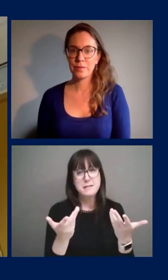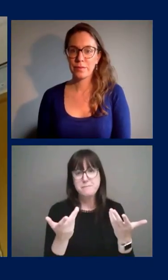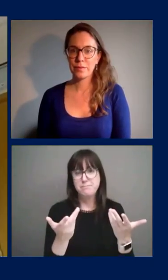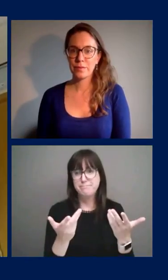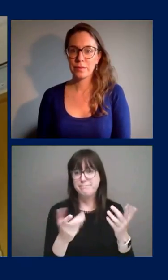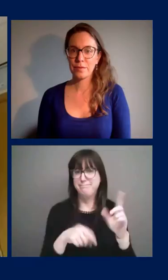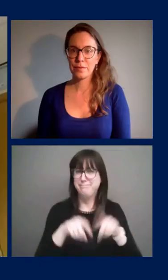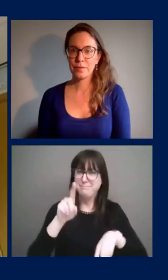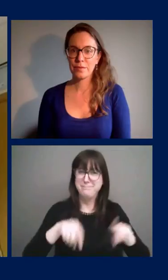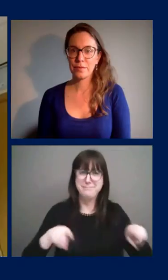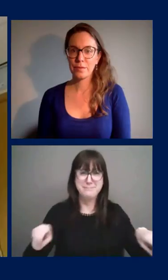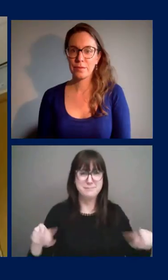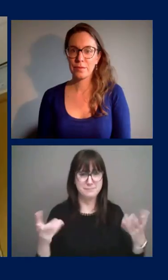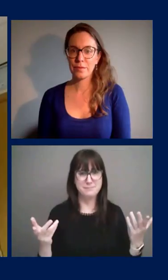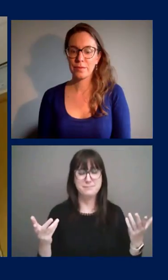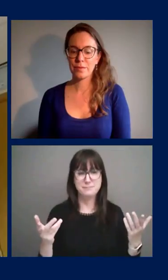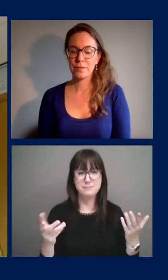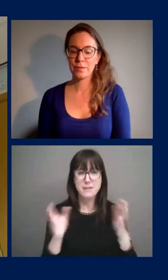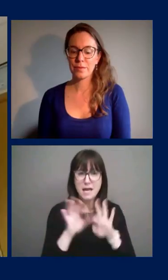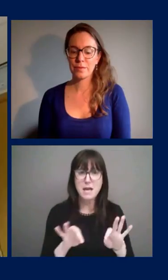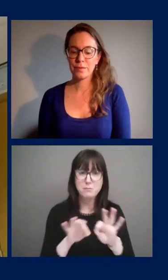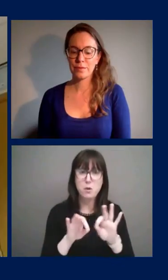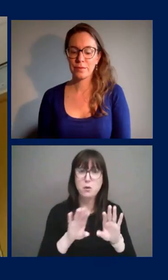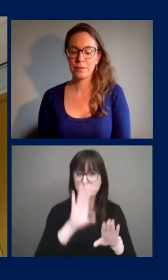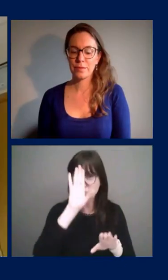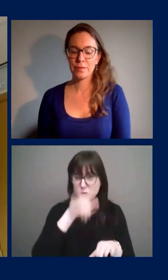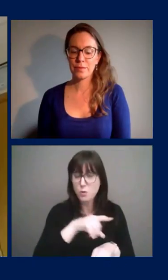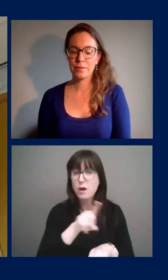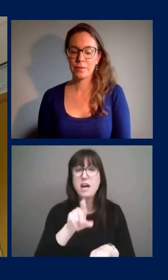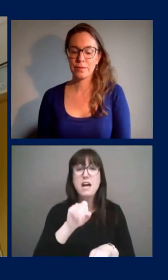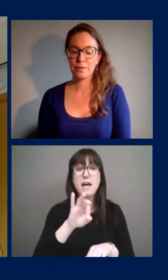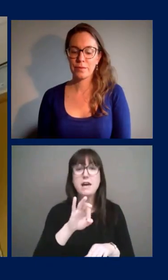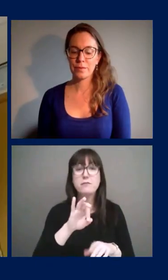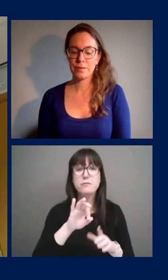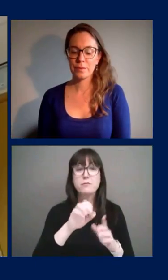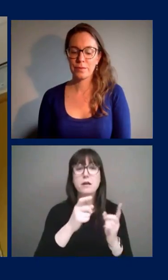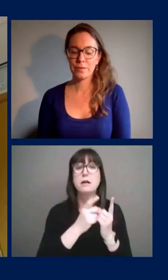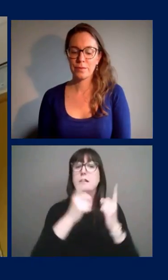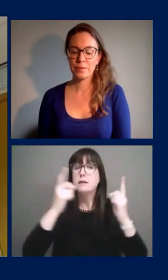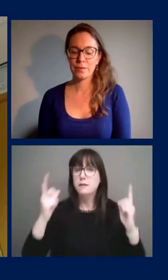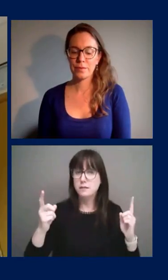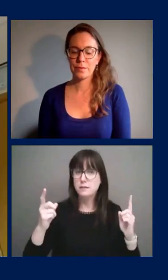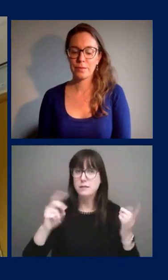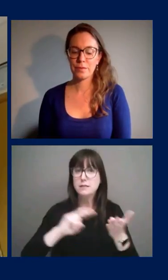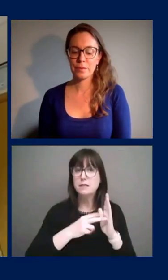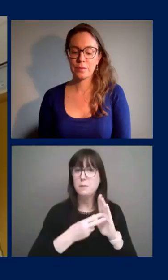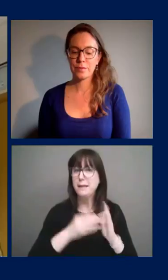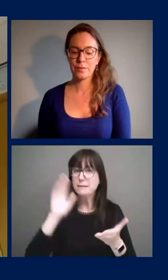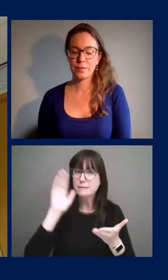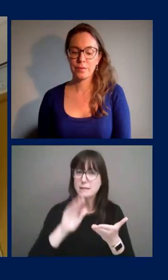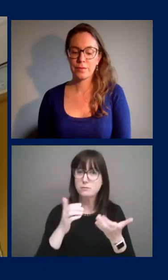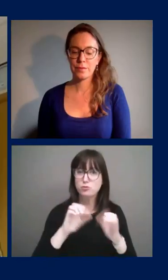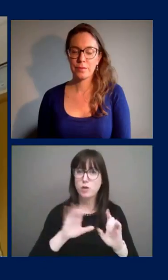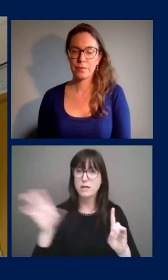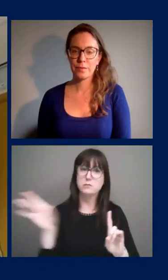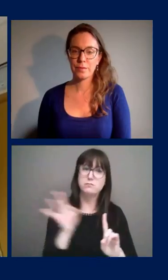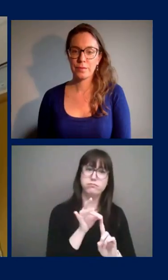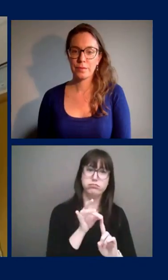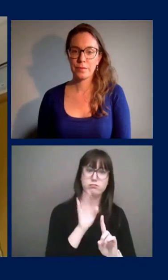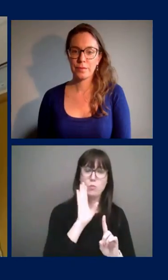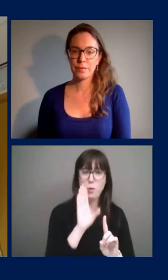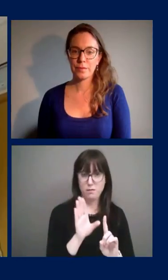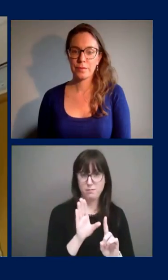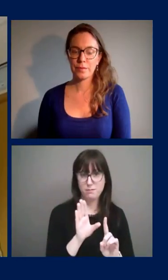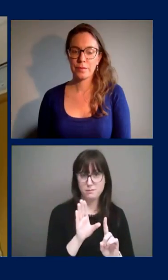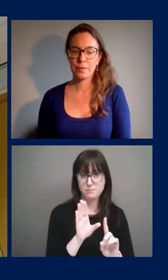you know, want people to understand the less you interact with others, the less likely you are to get the virus, uh, or, or we